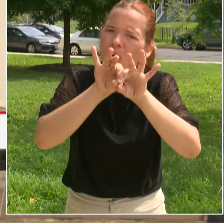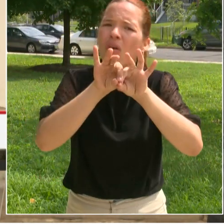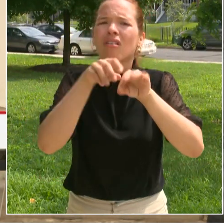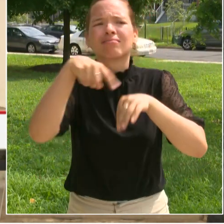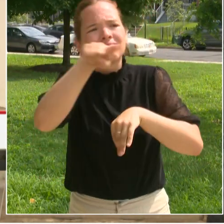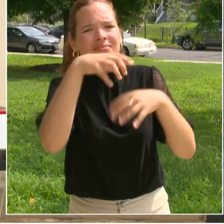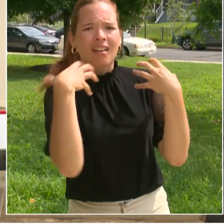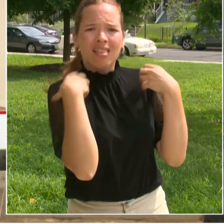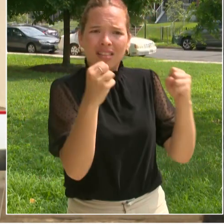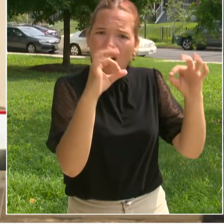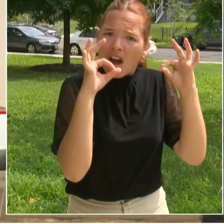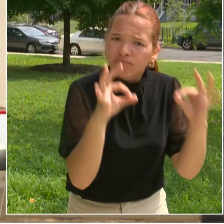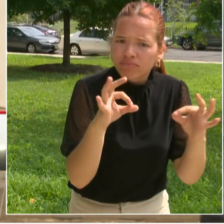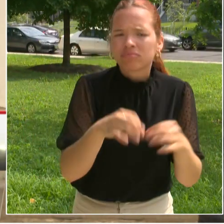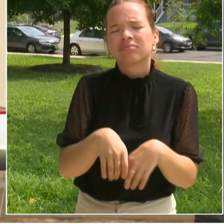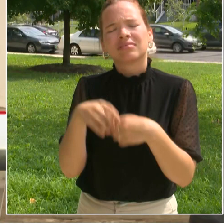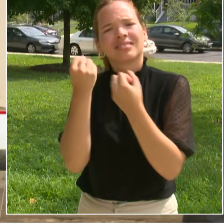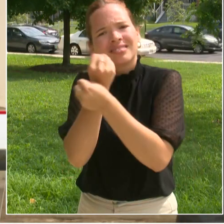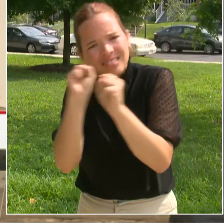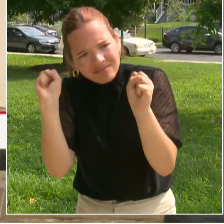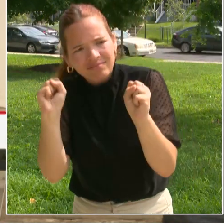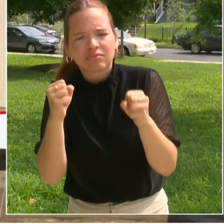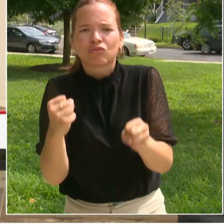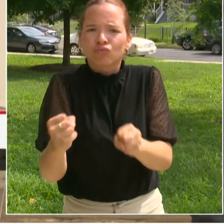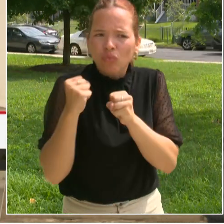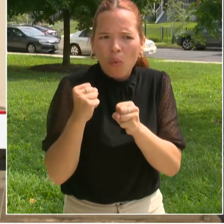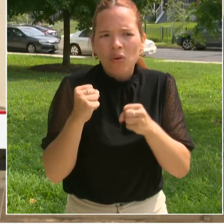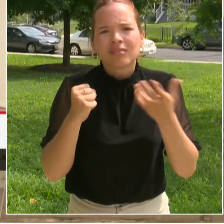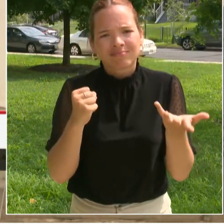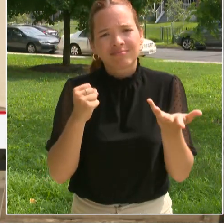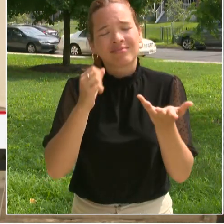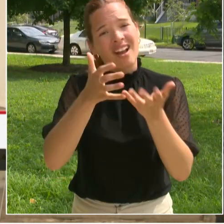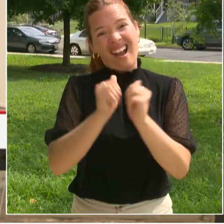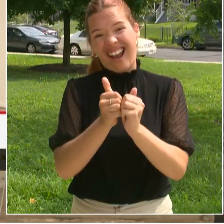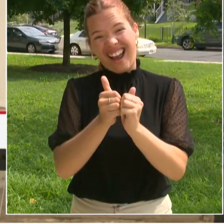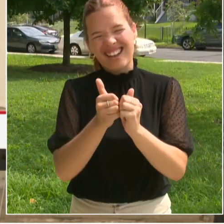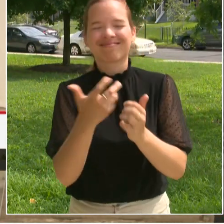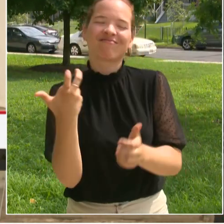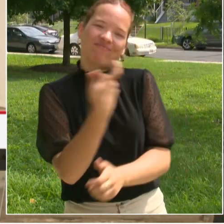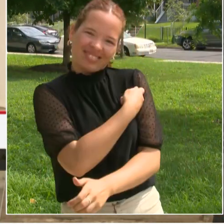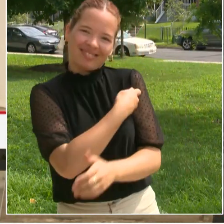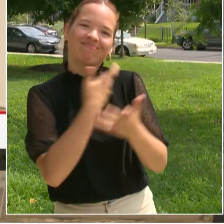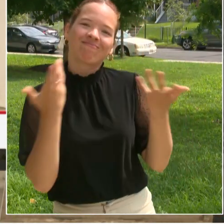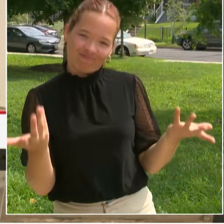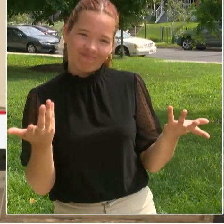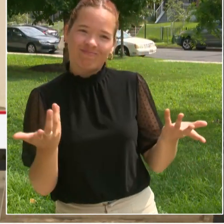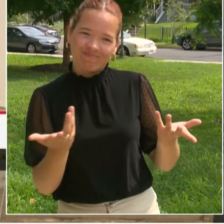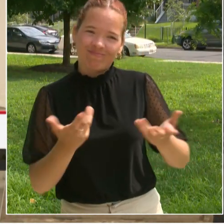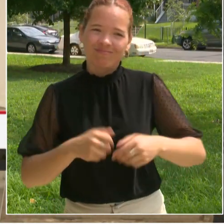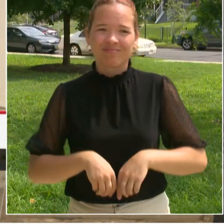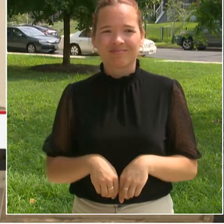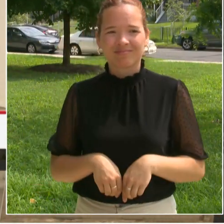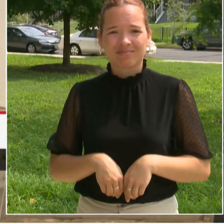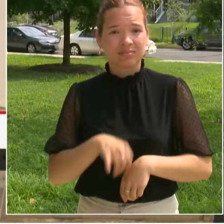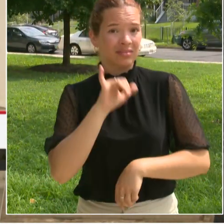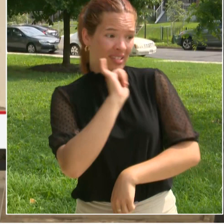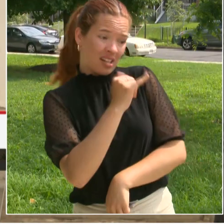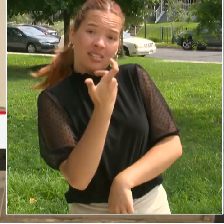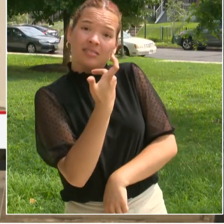safety comes from those vaccinations. So those vaccinations are what help keep them safe in school.